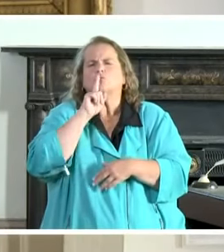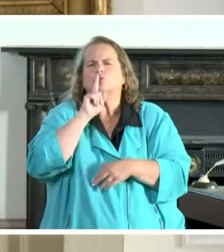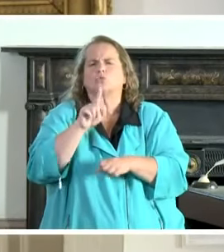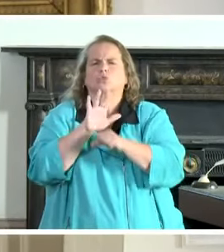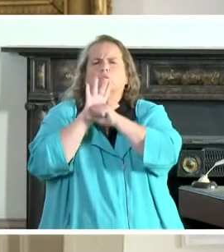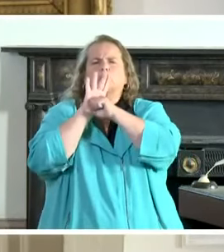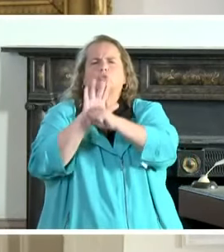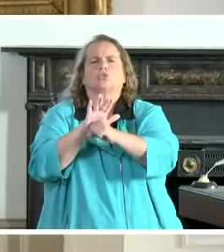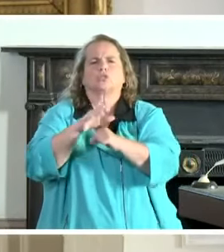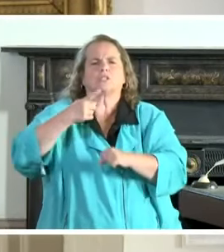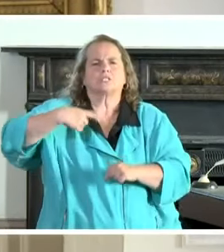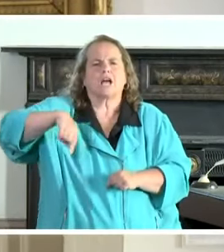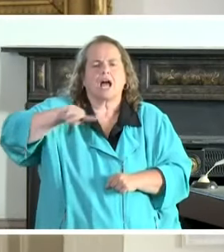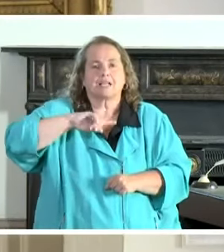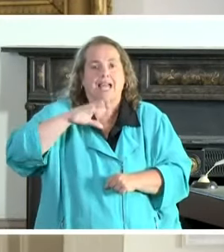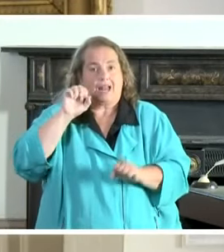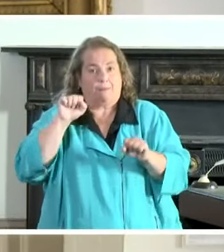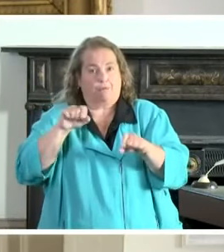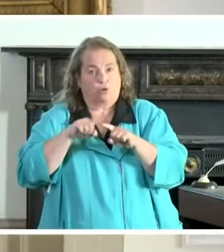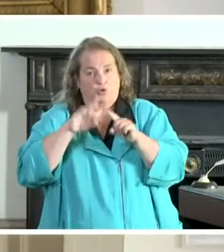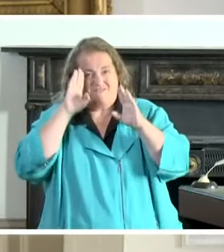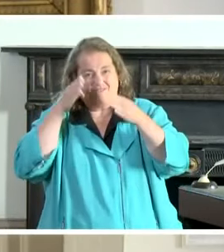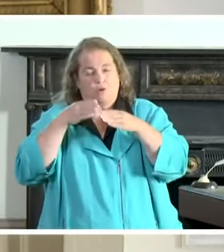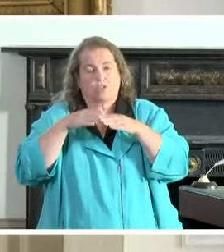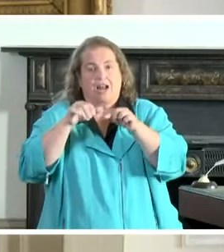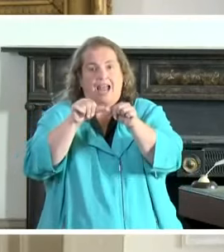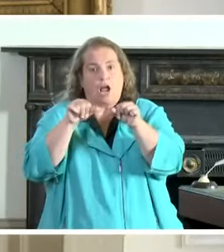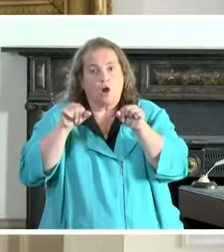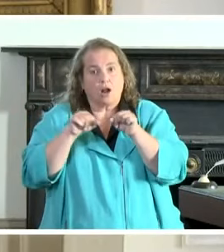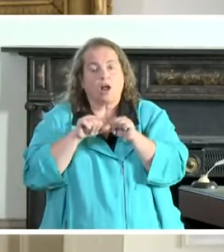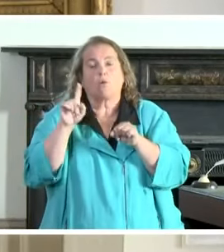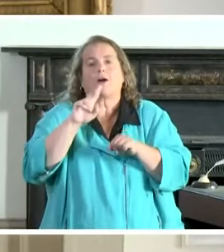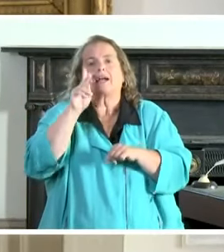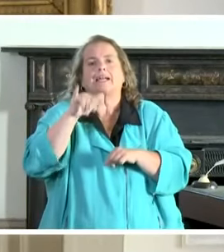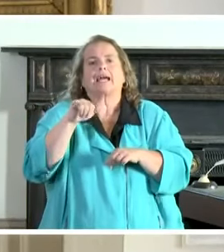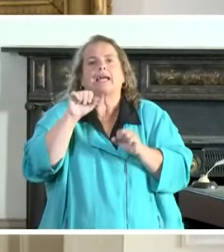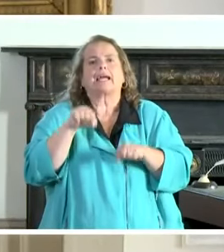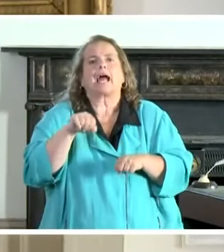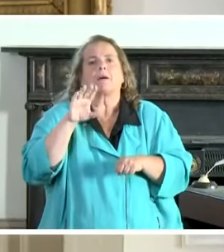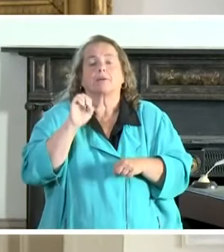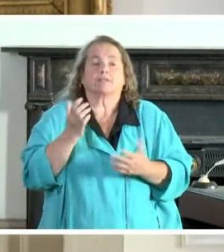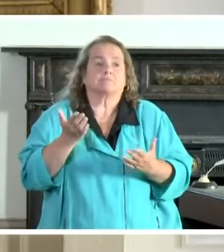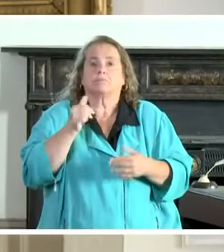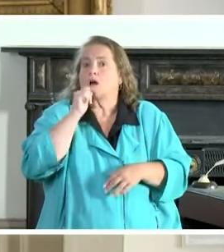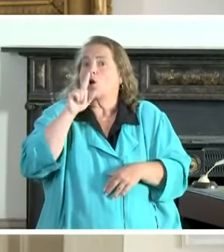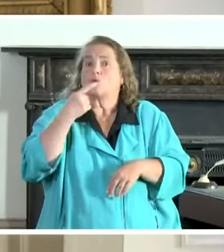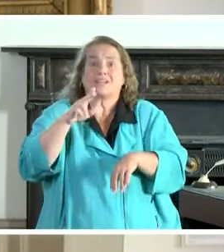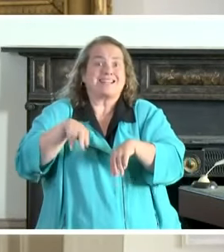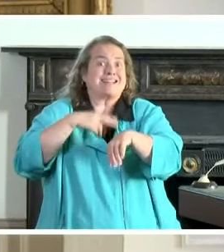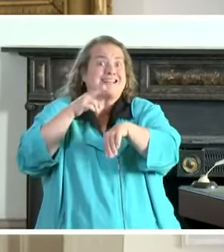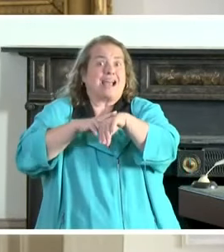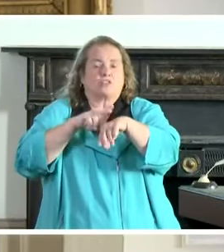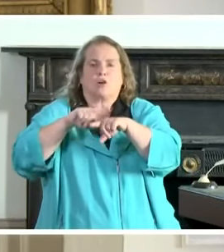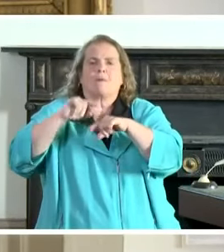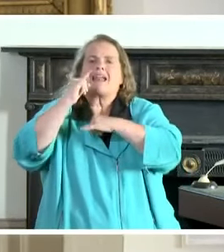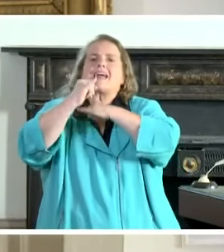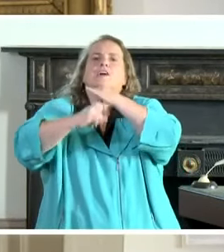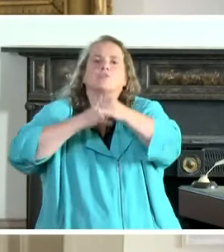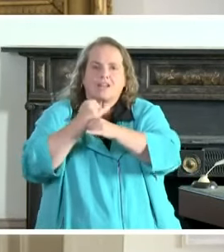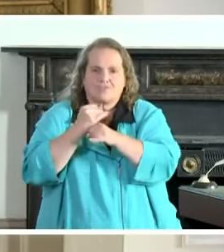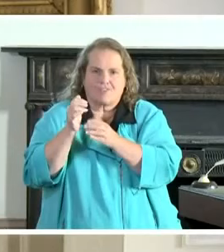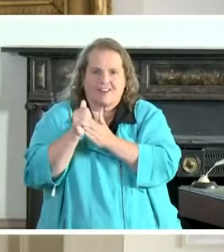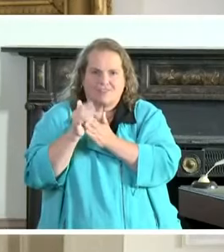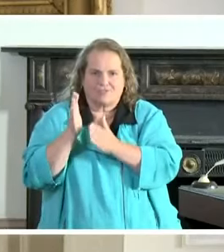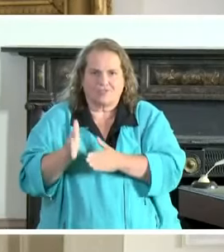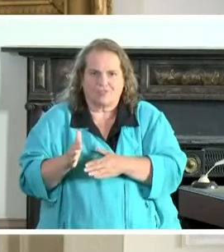and to be able to focus on areas that Kentucky can be not just a national but an international leader. I was